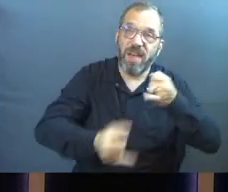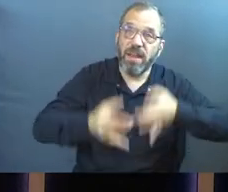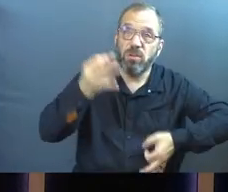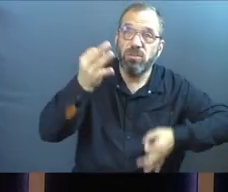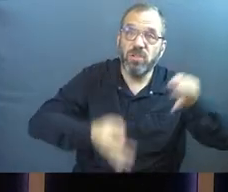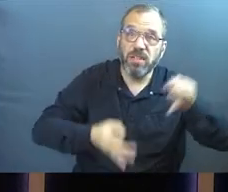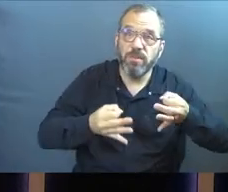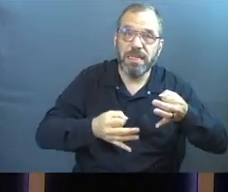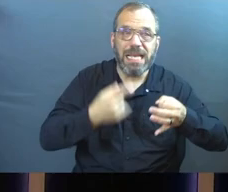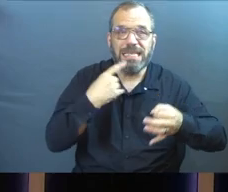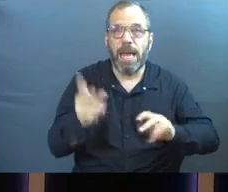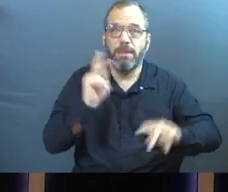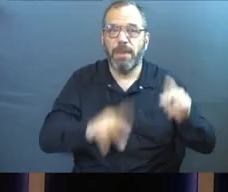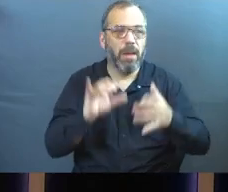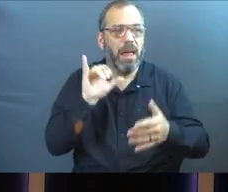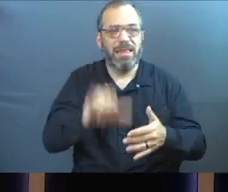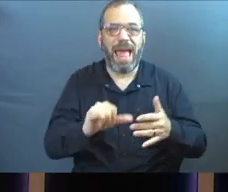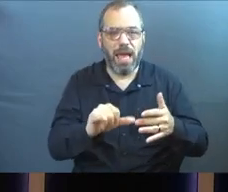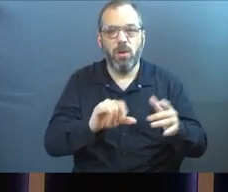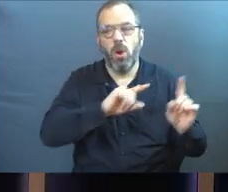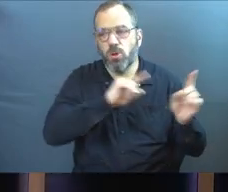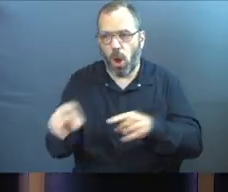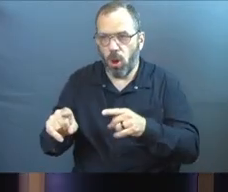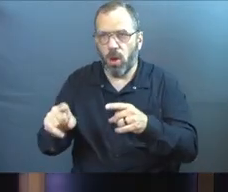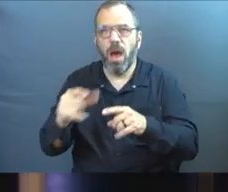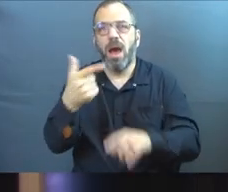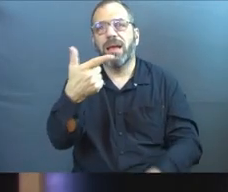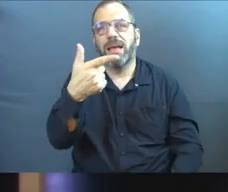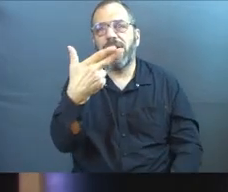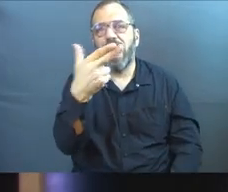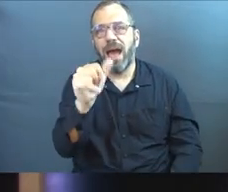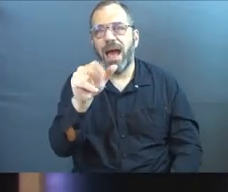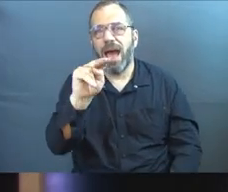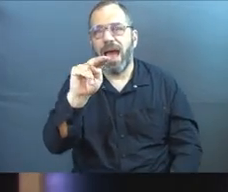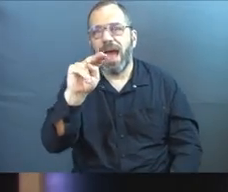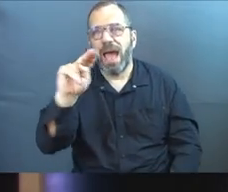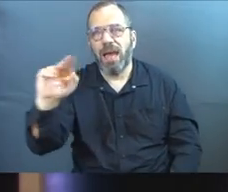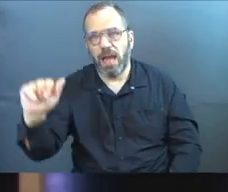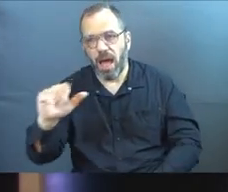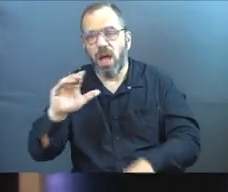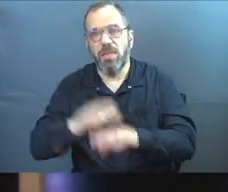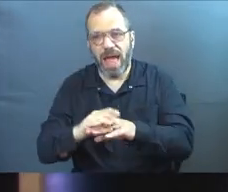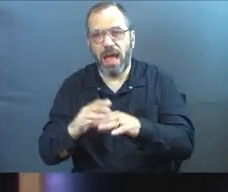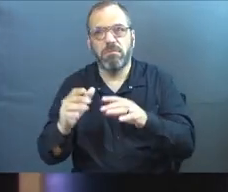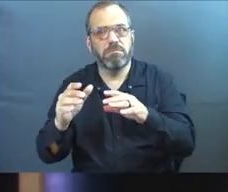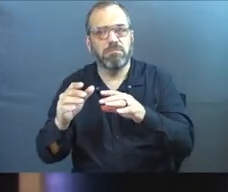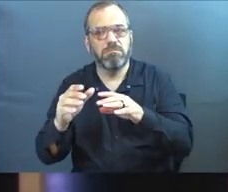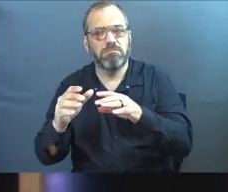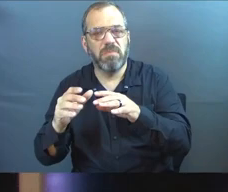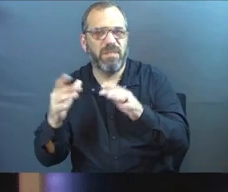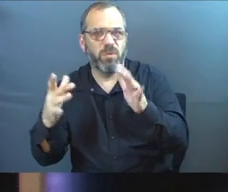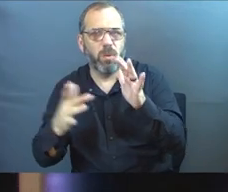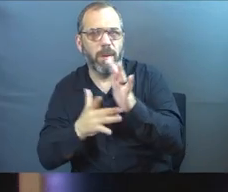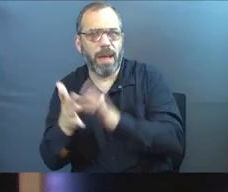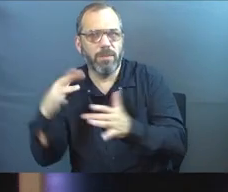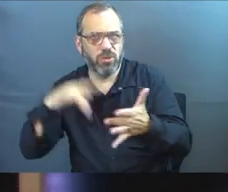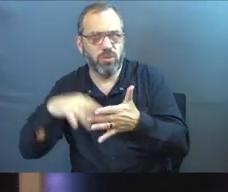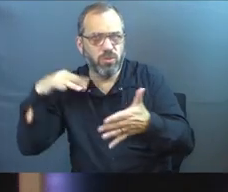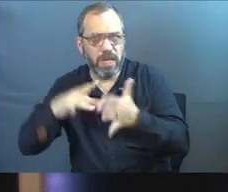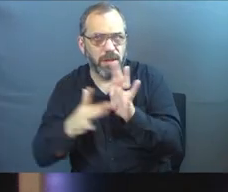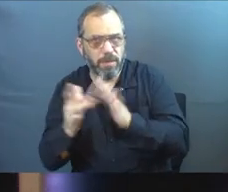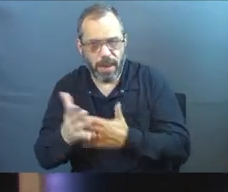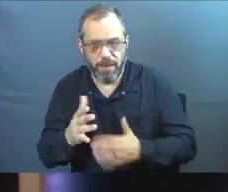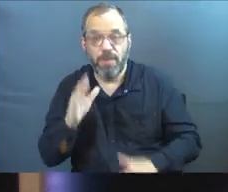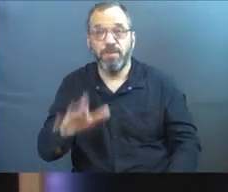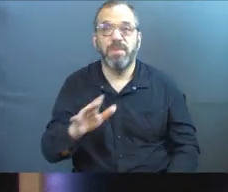judgment. And he was talking about people that were going straight to a place called Gehenna. If you're a Bible student this morning, you're going to follow this part. And